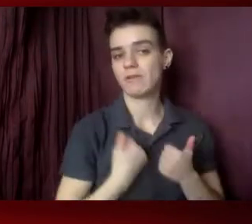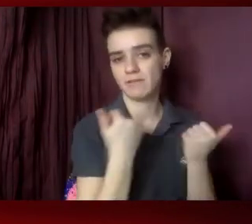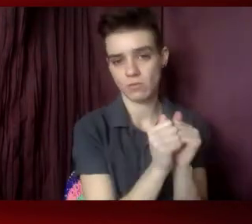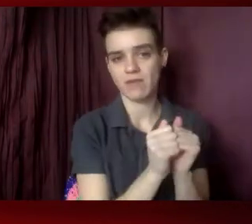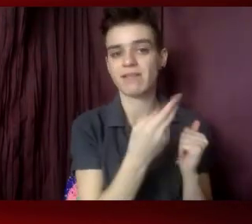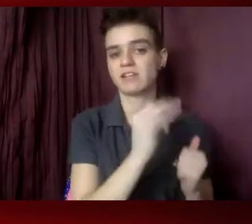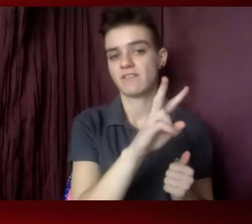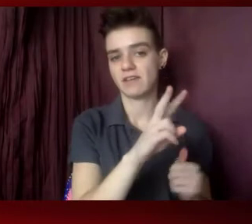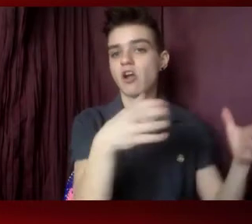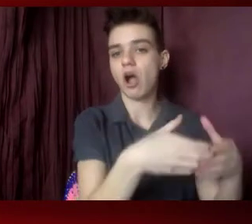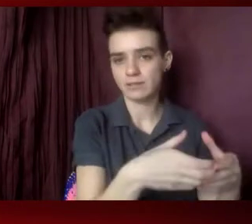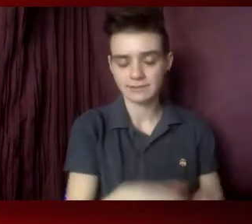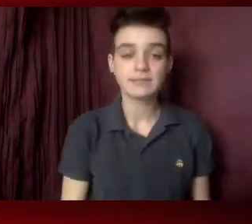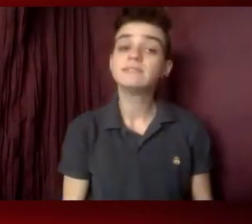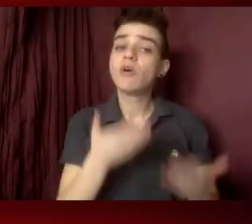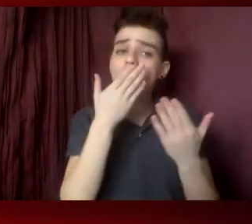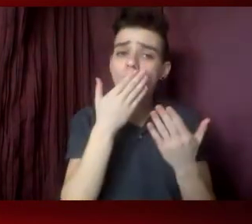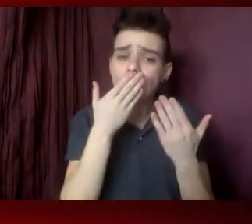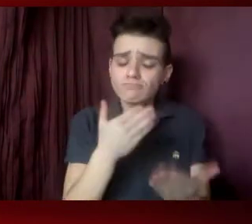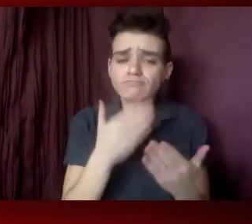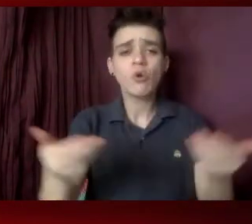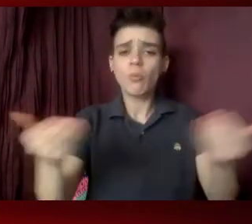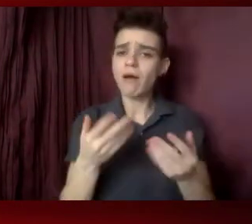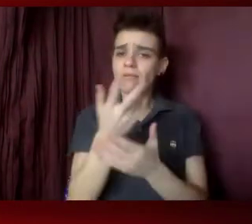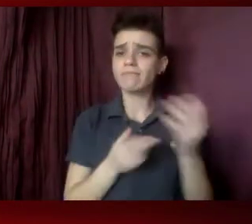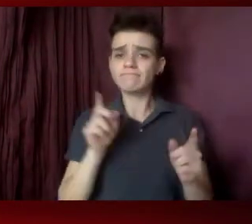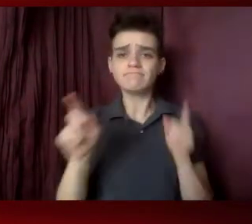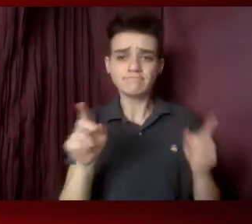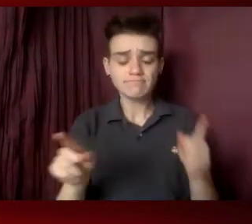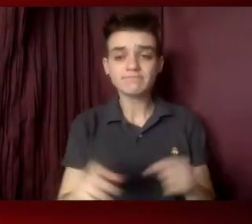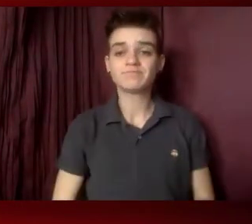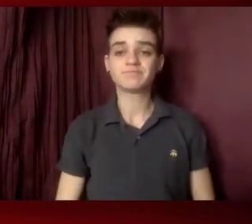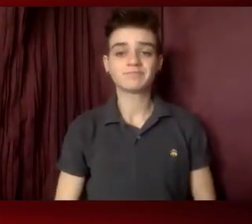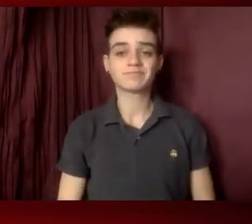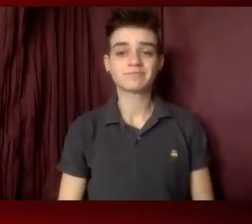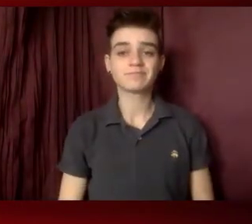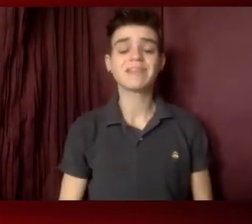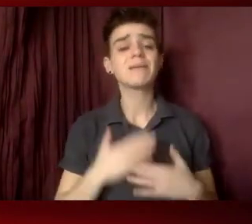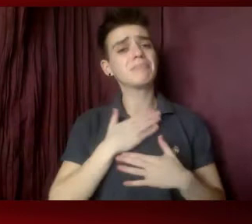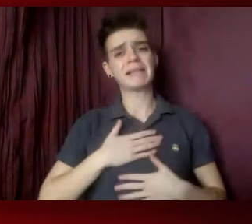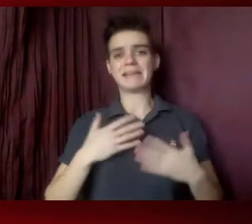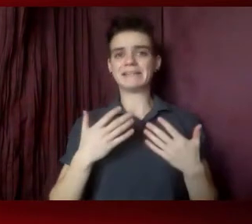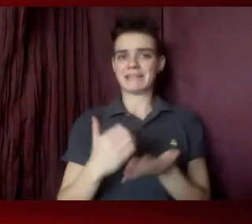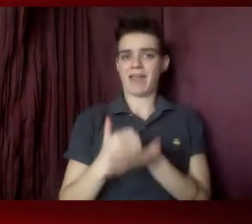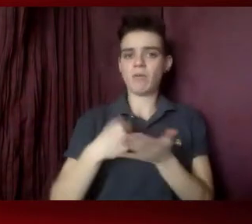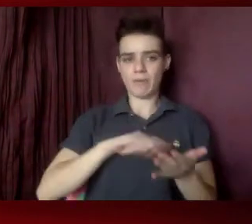Caucus. So welcome, Carrie, and welcome, Malcolm. Please help us share our story.